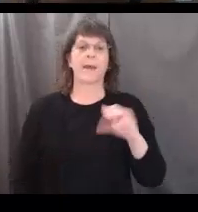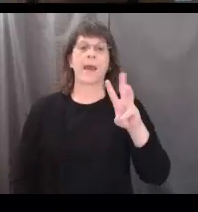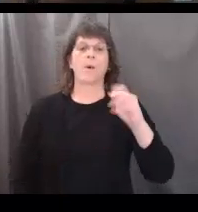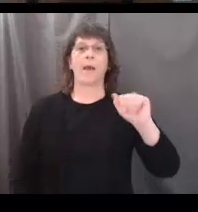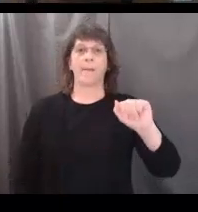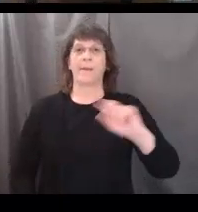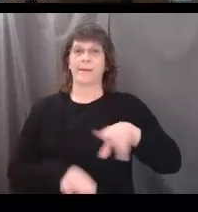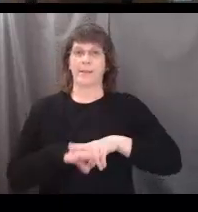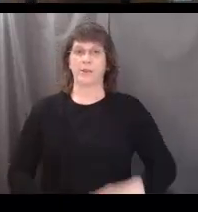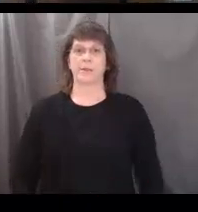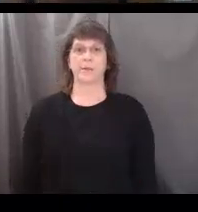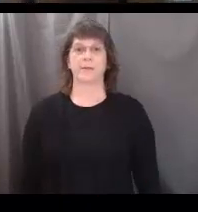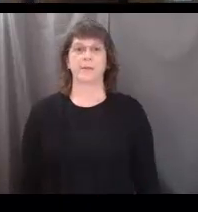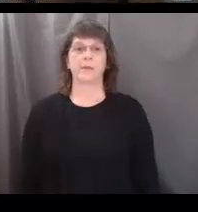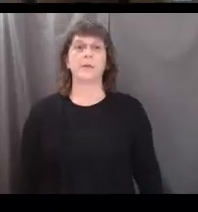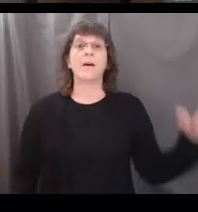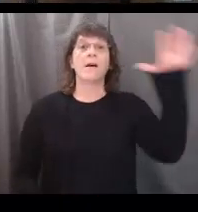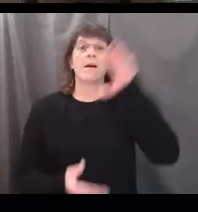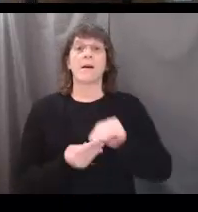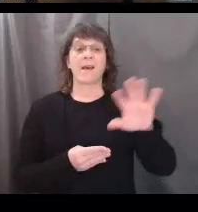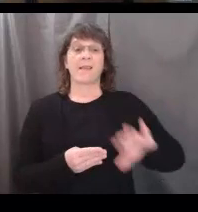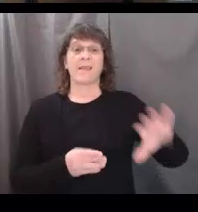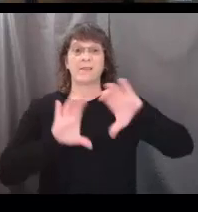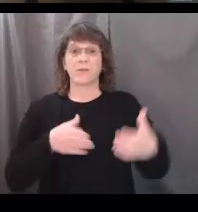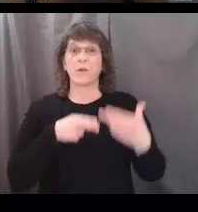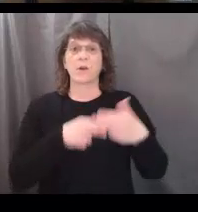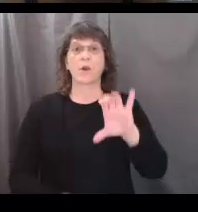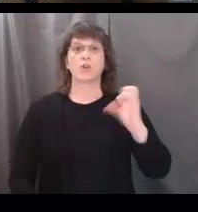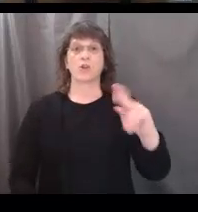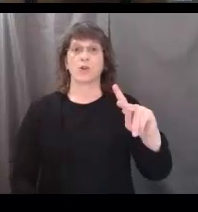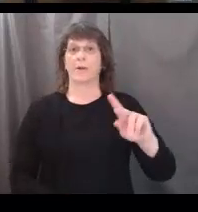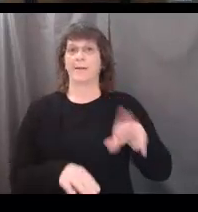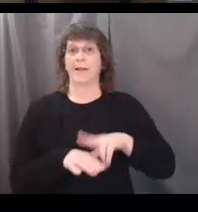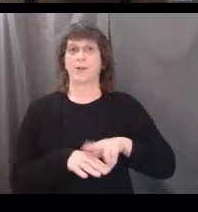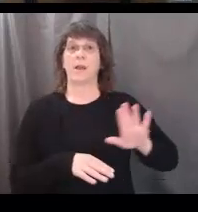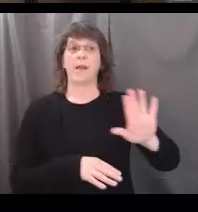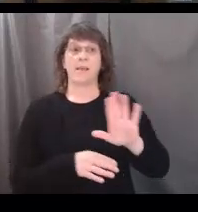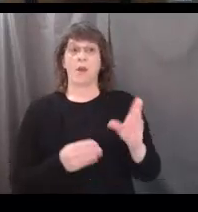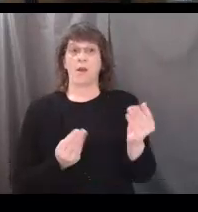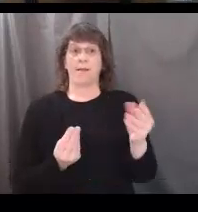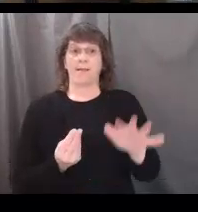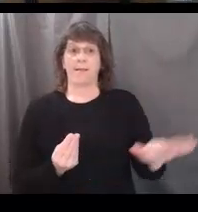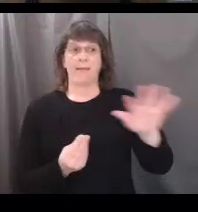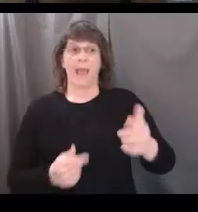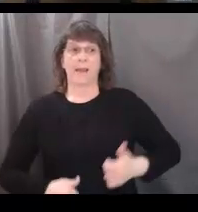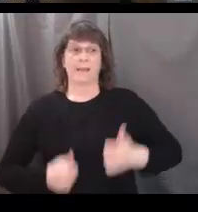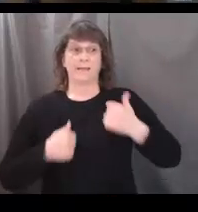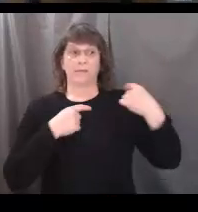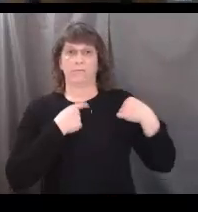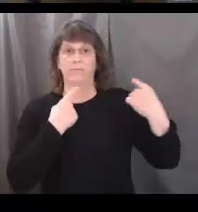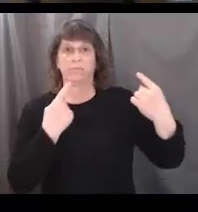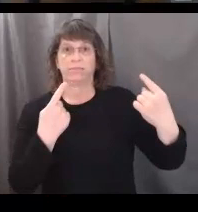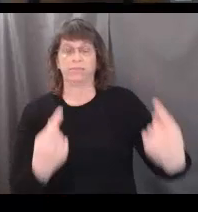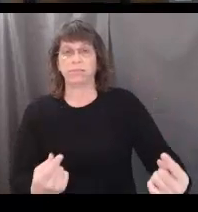and Walapa nations. Collectively, these are known as the Chinook nations, whose aboriginal lands have existed since time